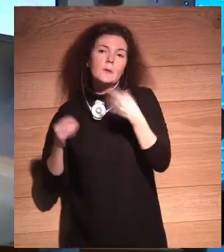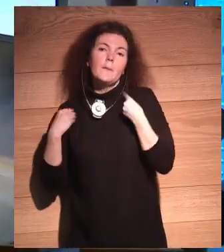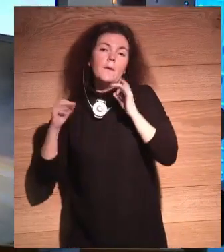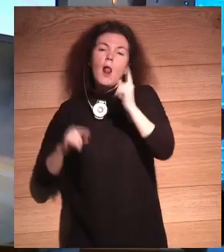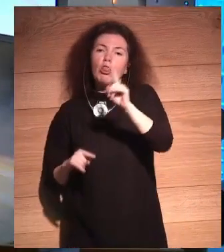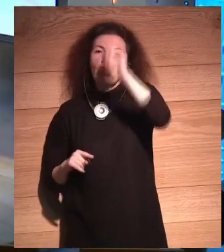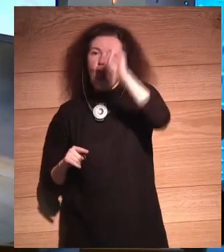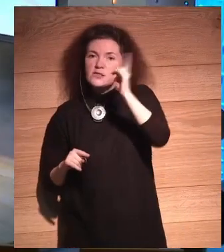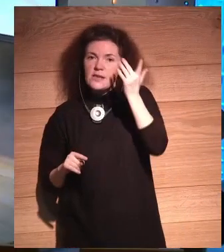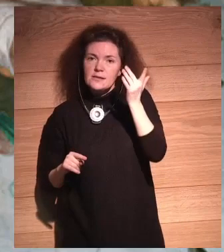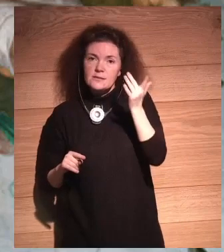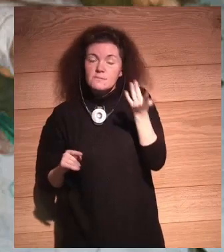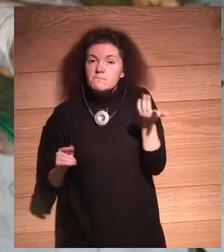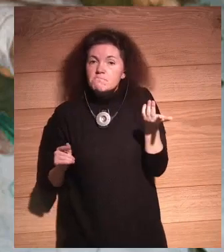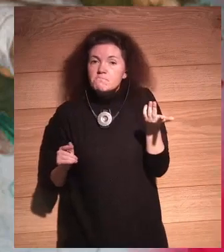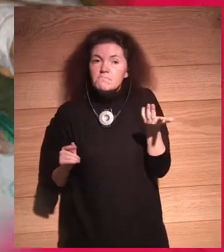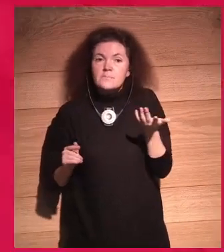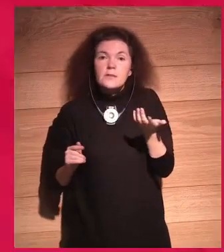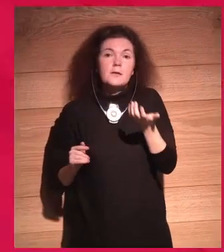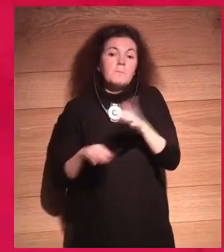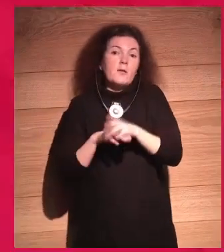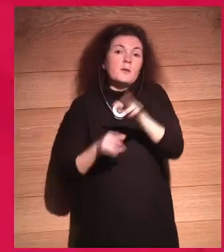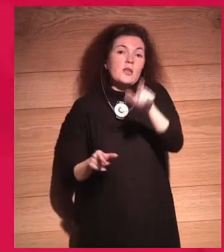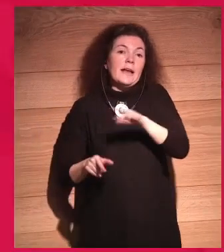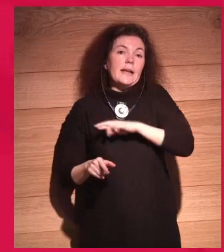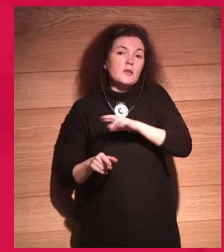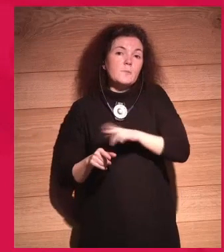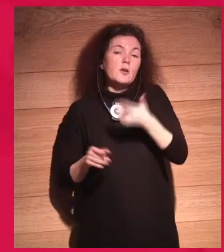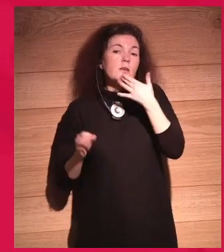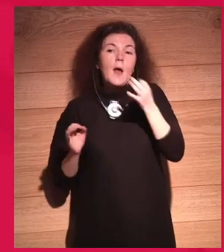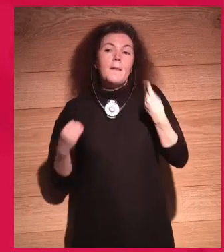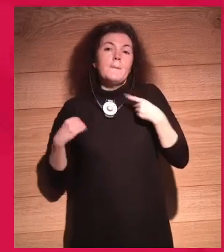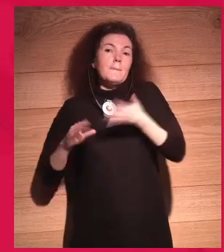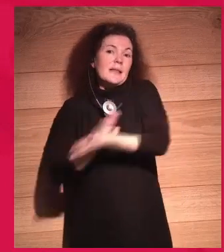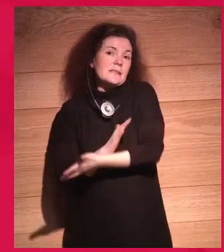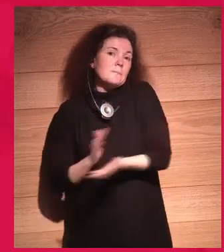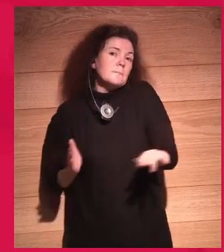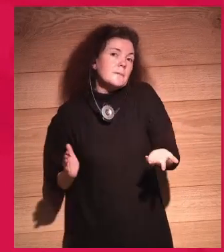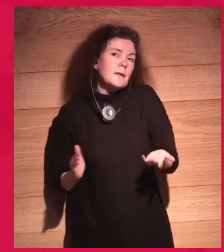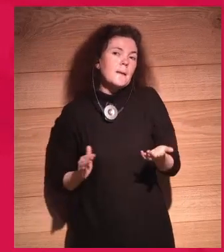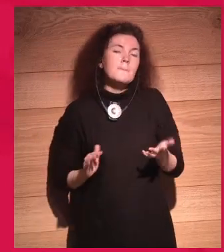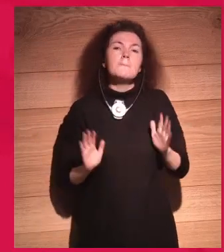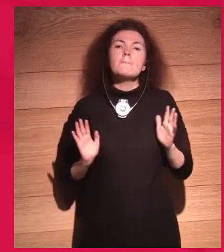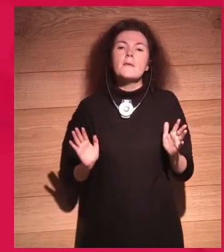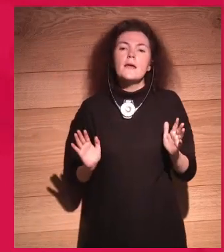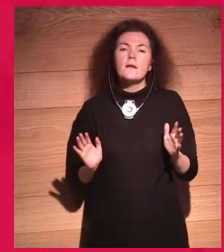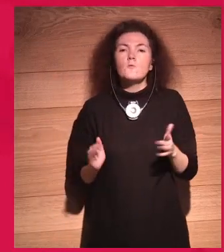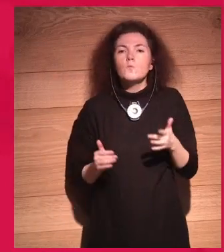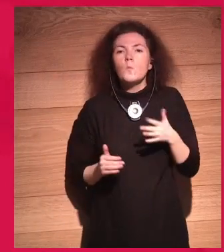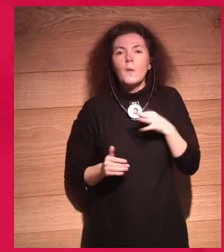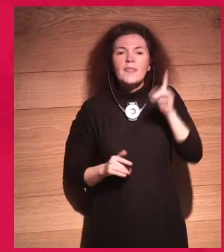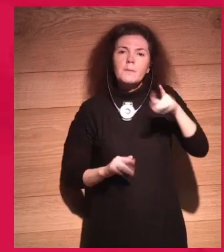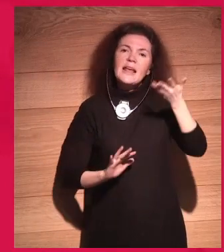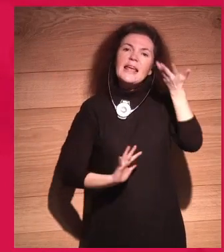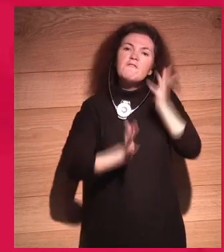religious. Superhuman. Or it could be hell in a world where everything is connected